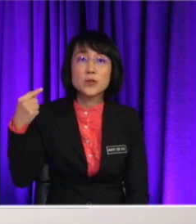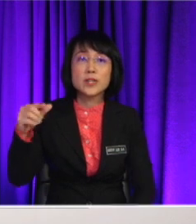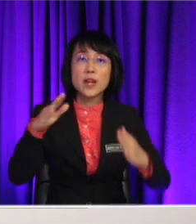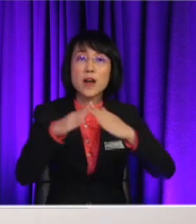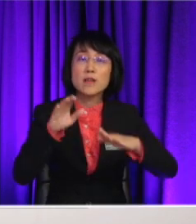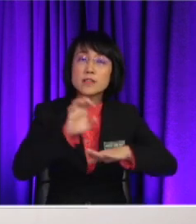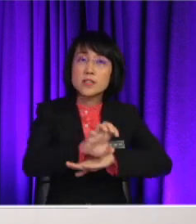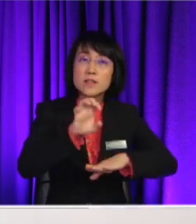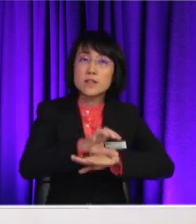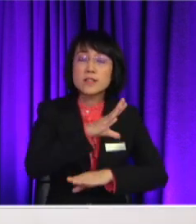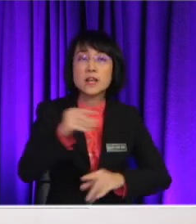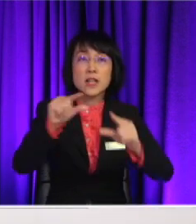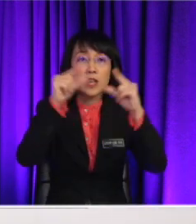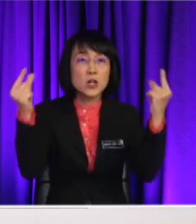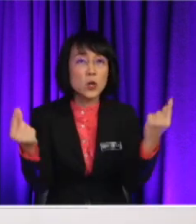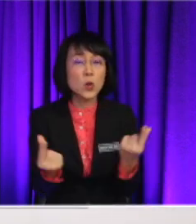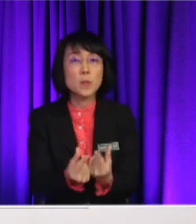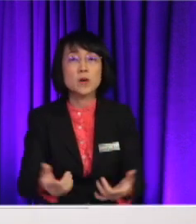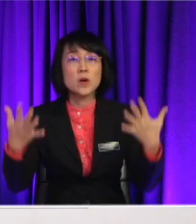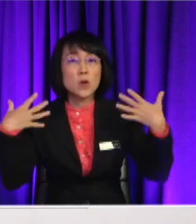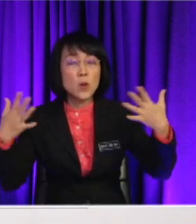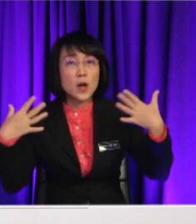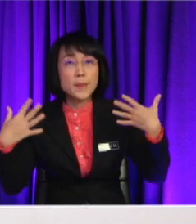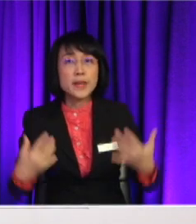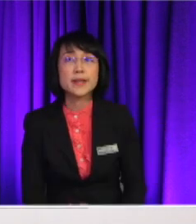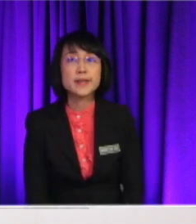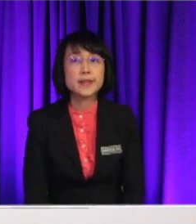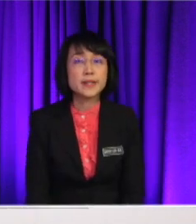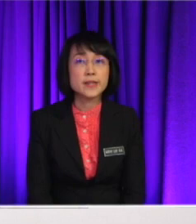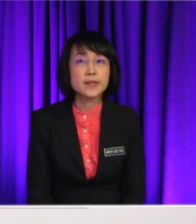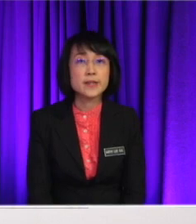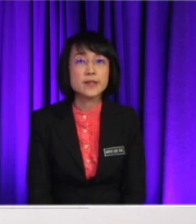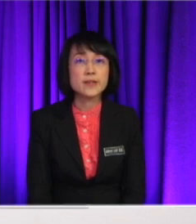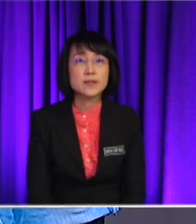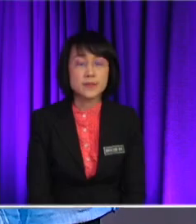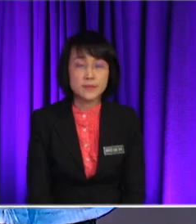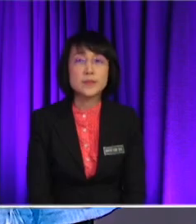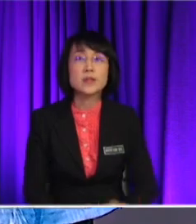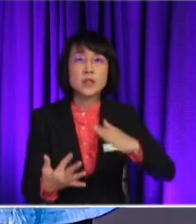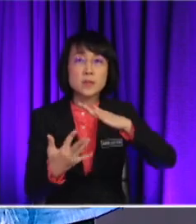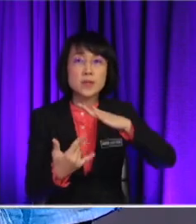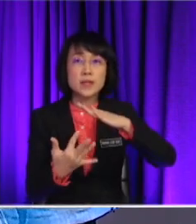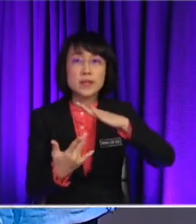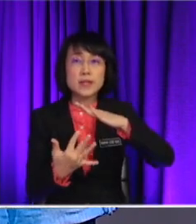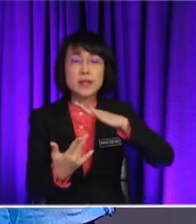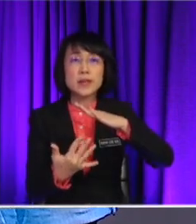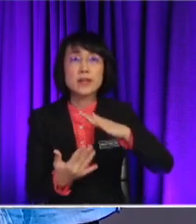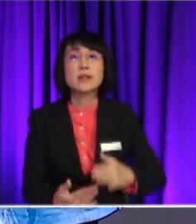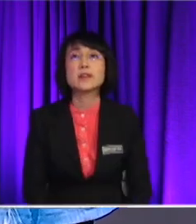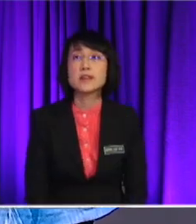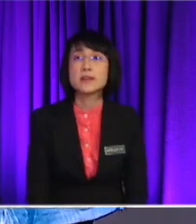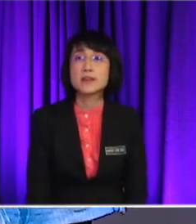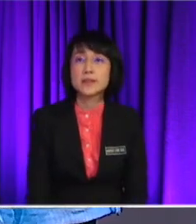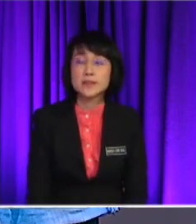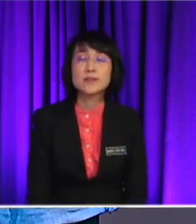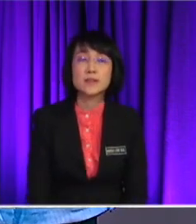global warming. All right. So, he mentions about, like, the burning of fossil fuels, which leads to greenhouse effects and